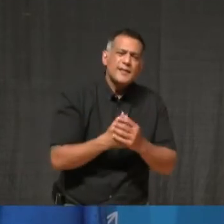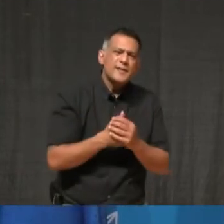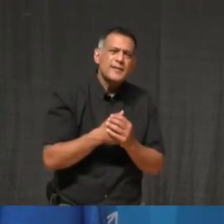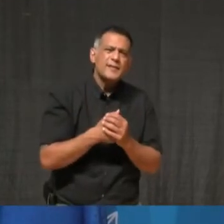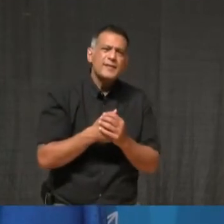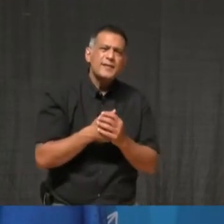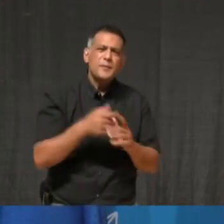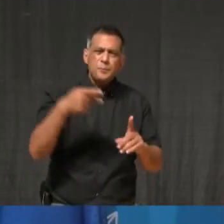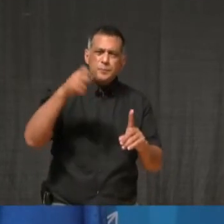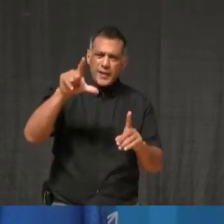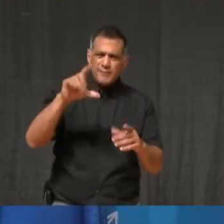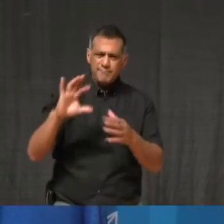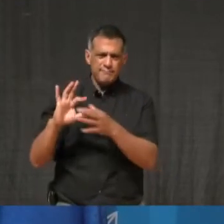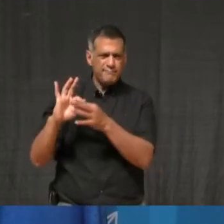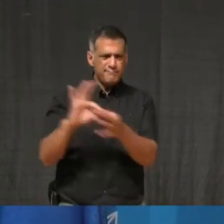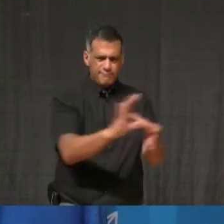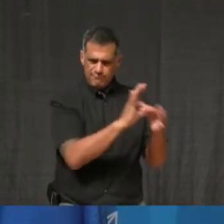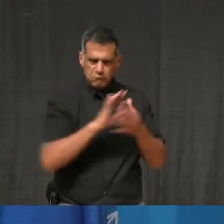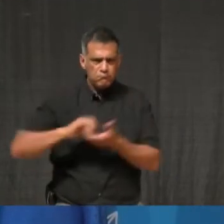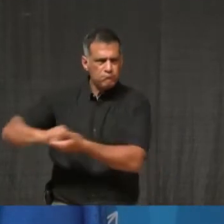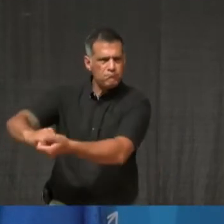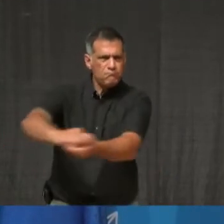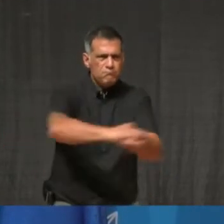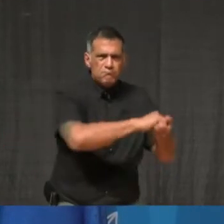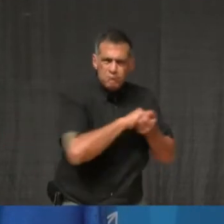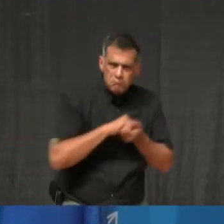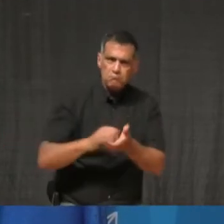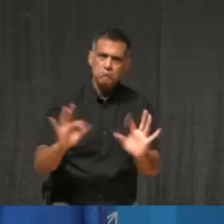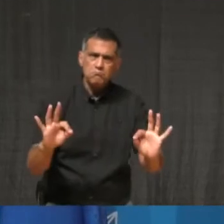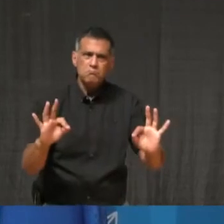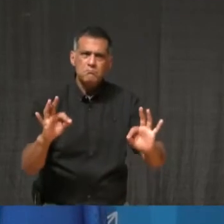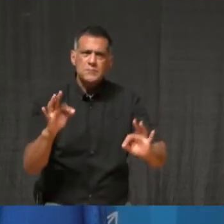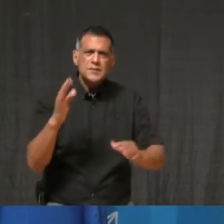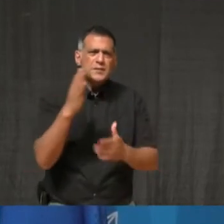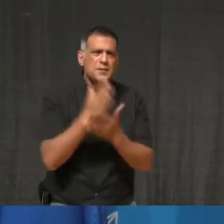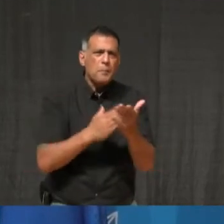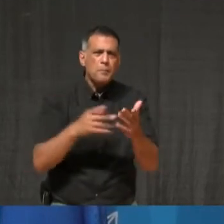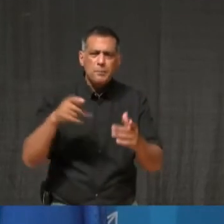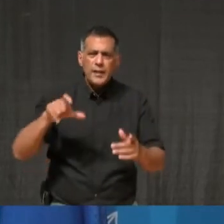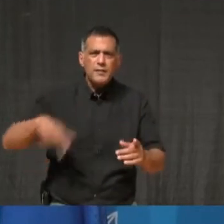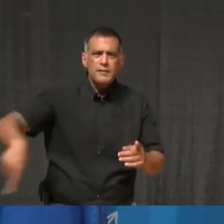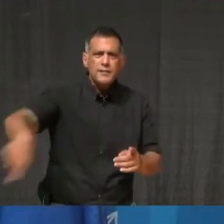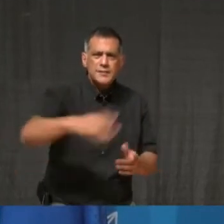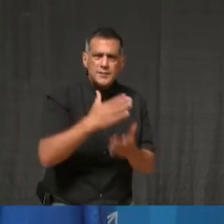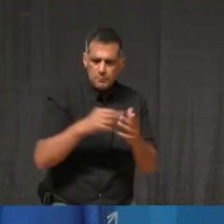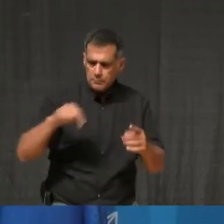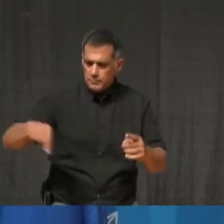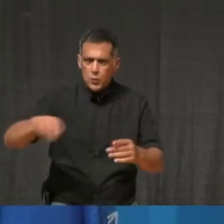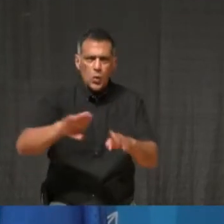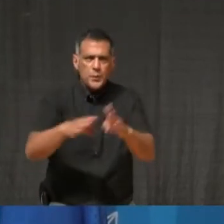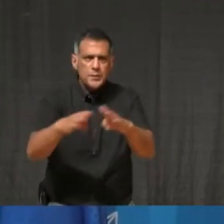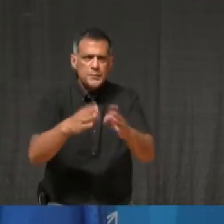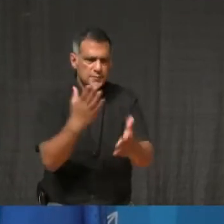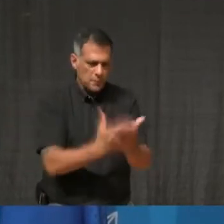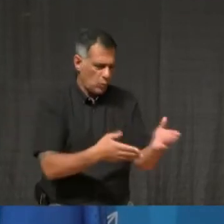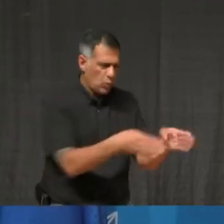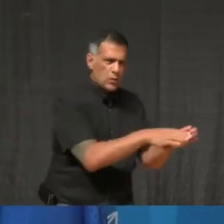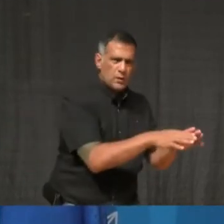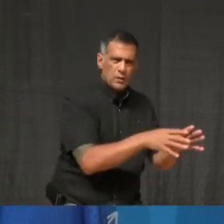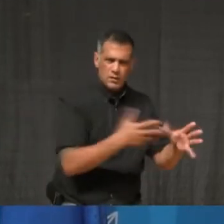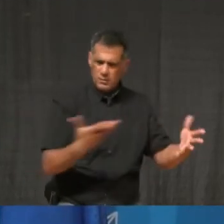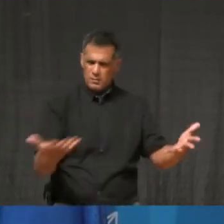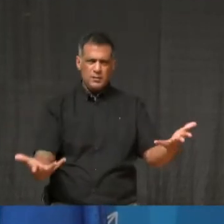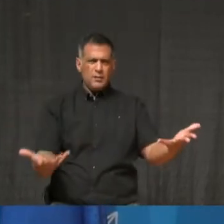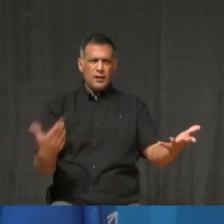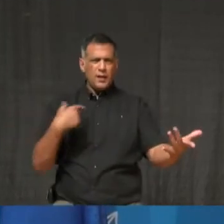connected area and it could be problematic to allow, you know, some areas of Peel to be open while others are closed? So at this point, based on the